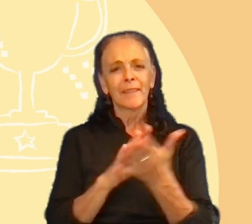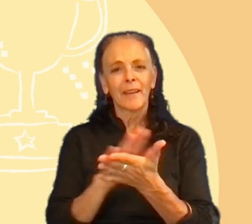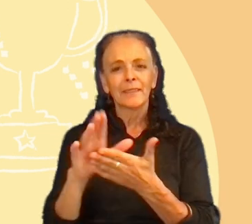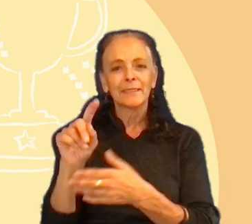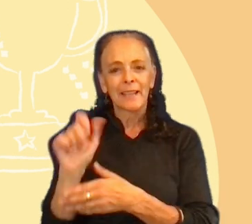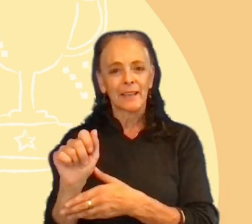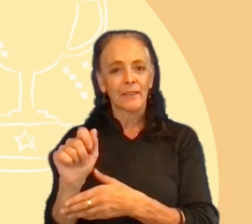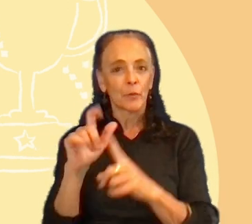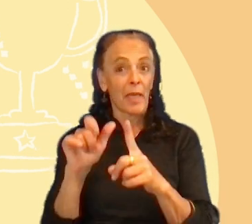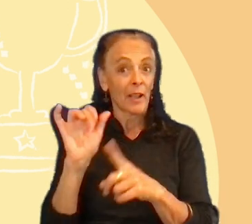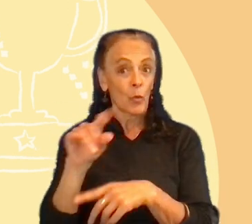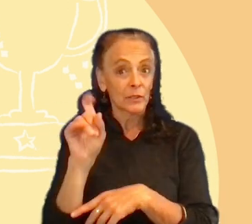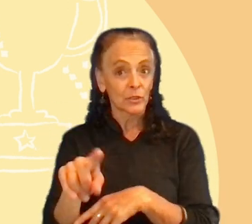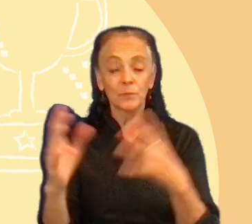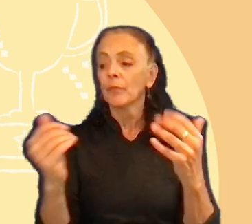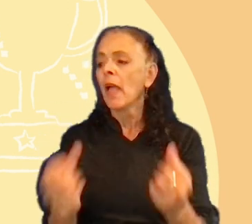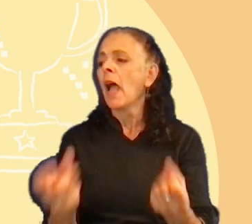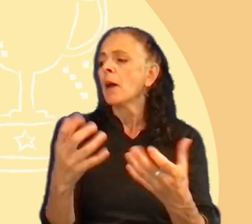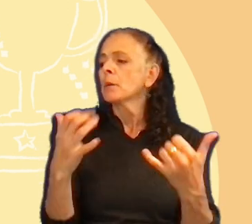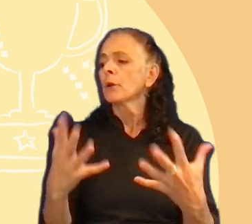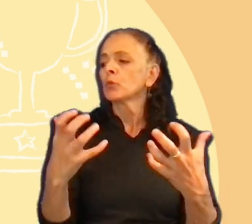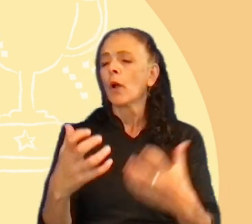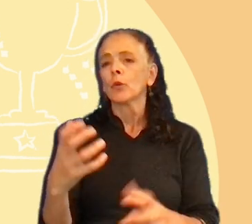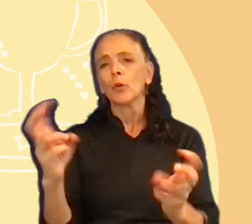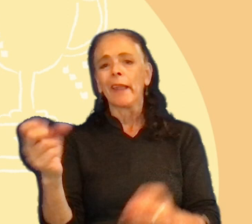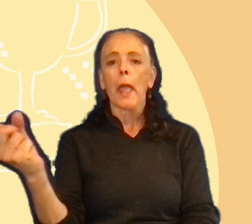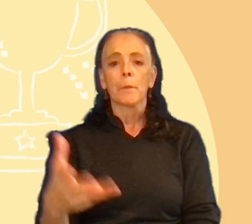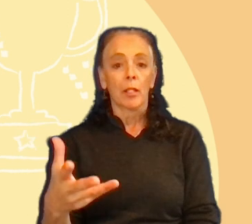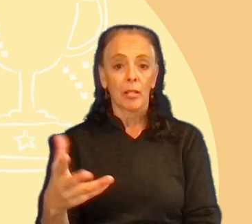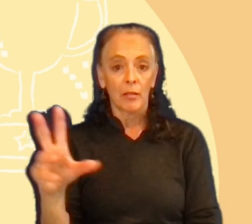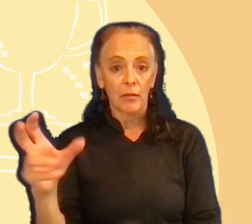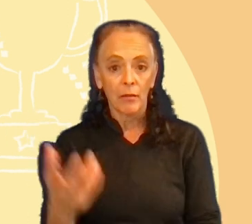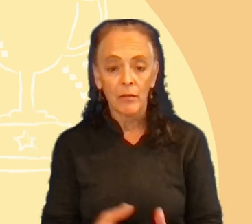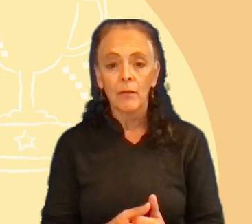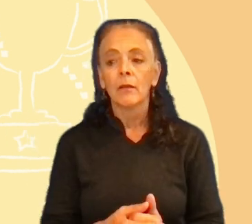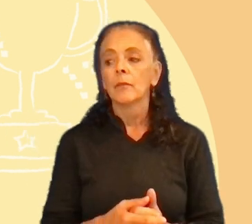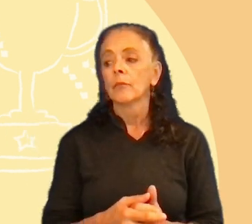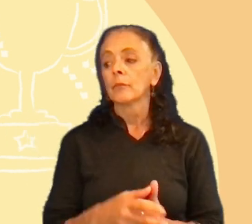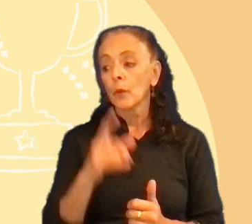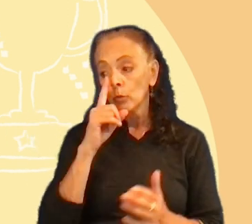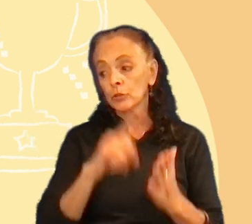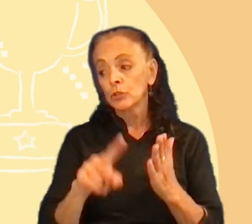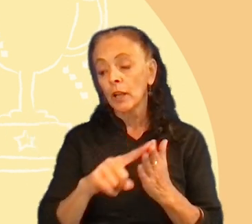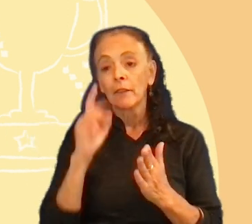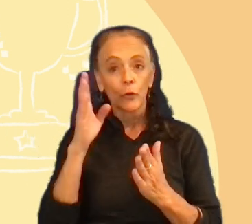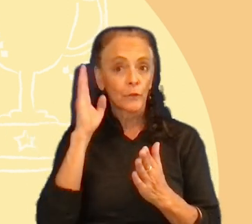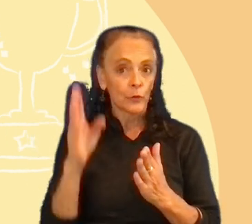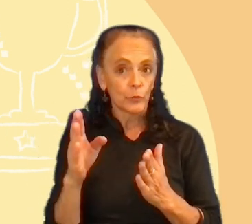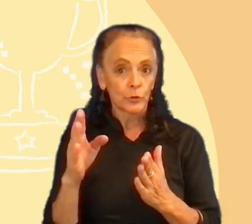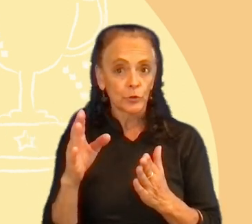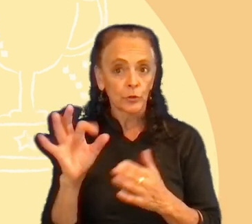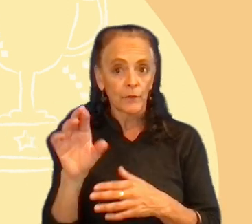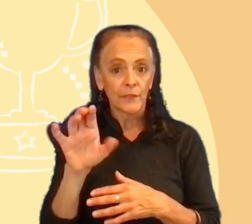Uh, how many of our players would like to gamble? Yeah, we are checking for future features and, uh,